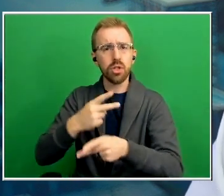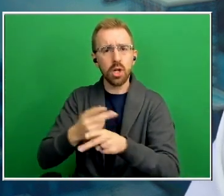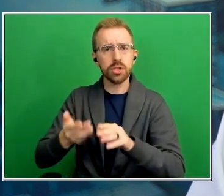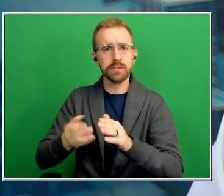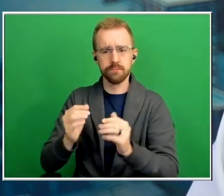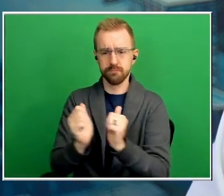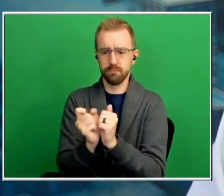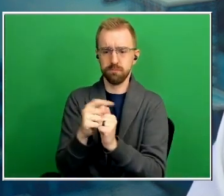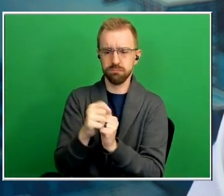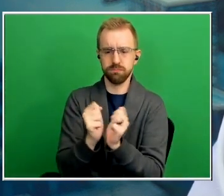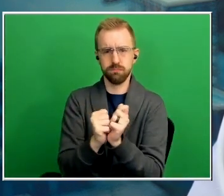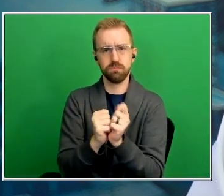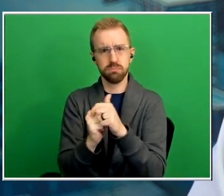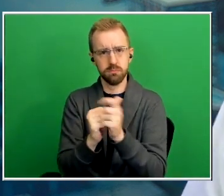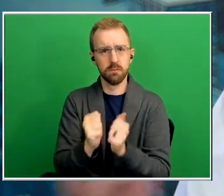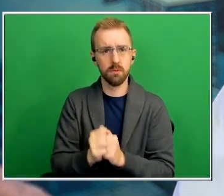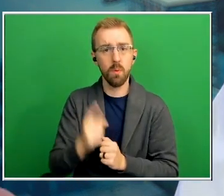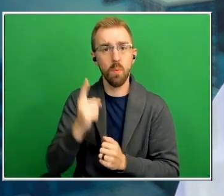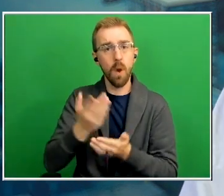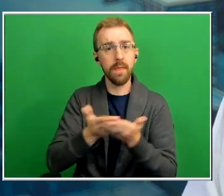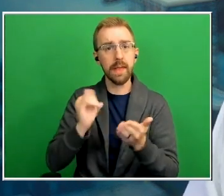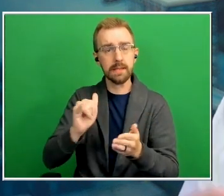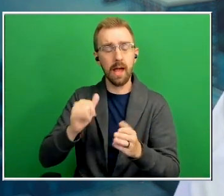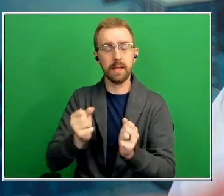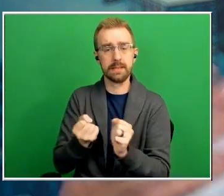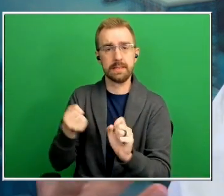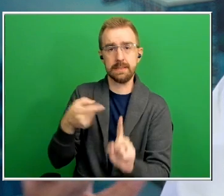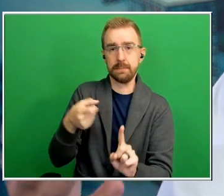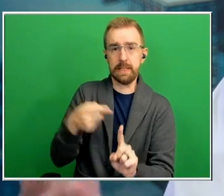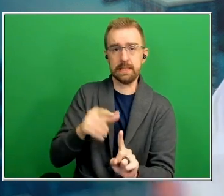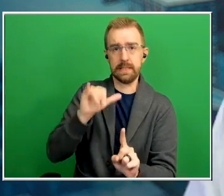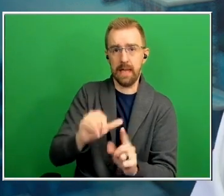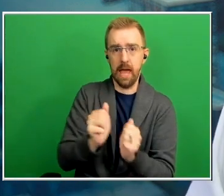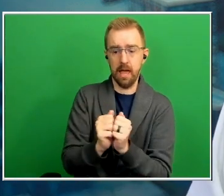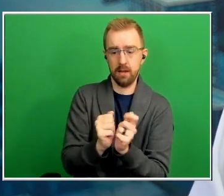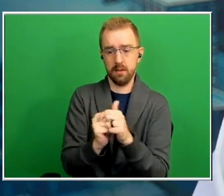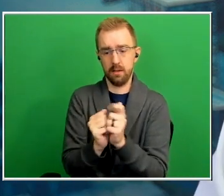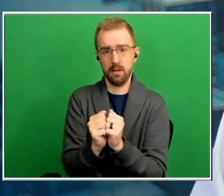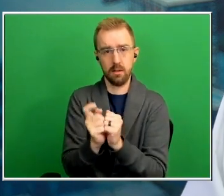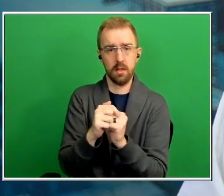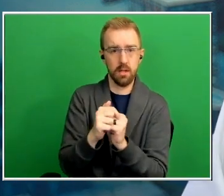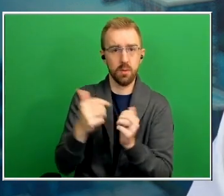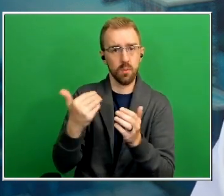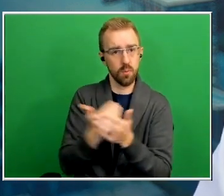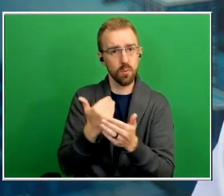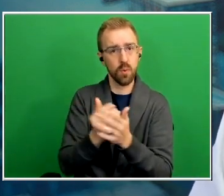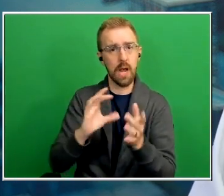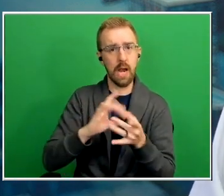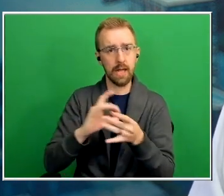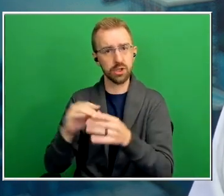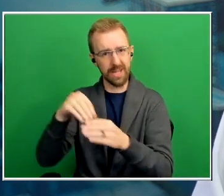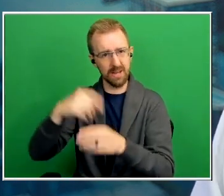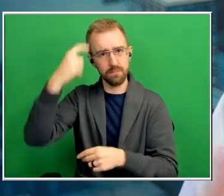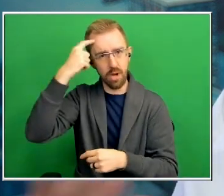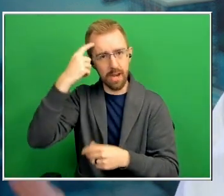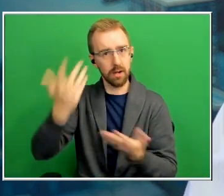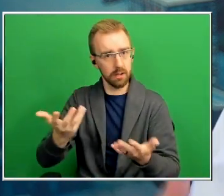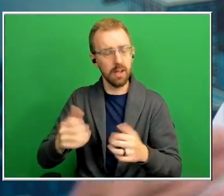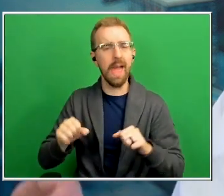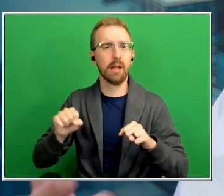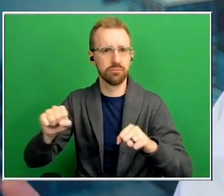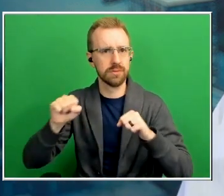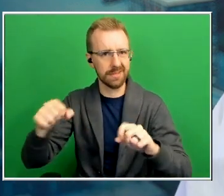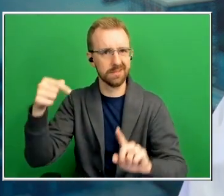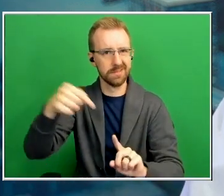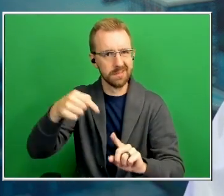one of the things that stimulates stimulates that and that sort of birth of new neurons in the brain is exercise and so this is something